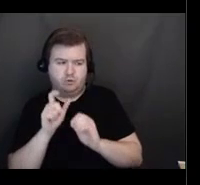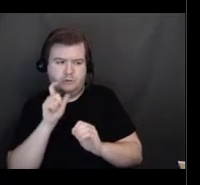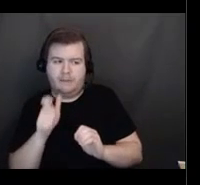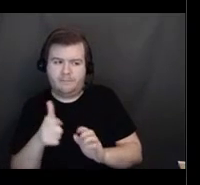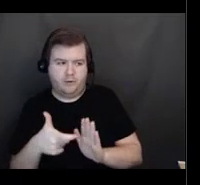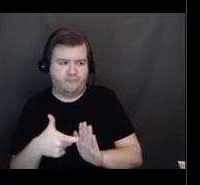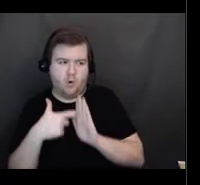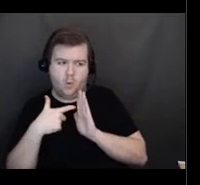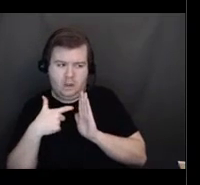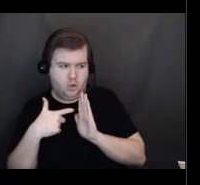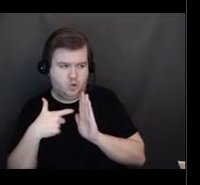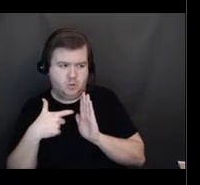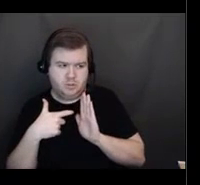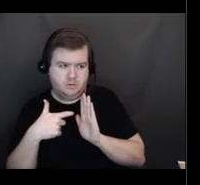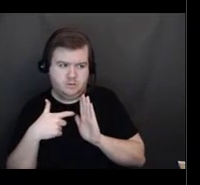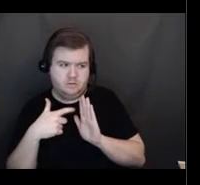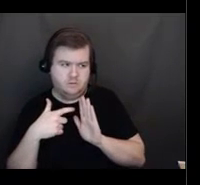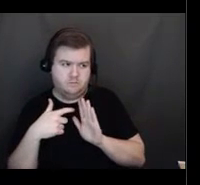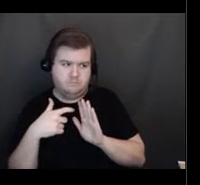field that you should be given.